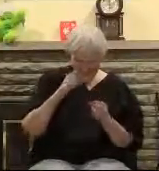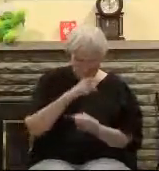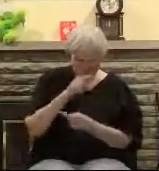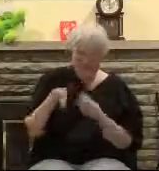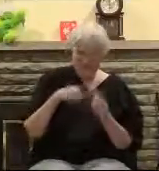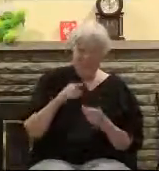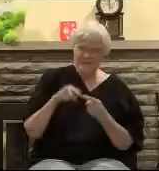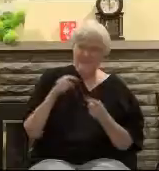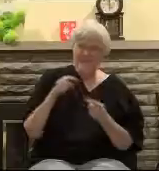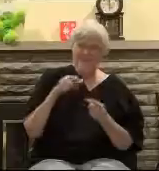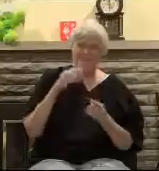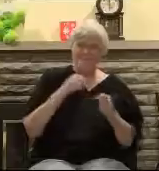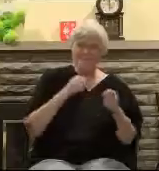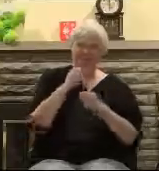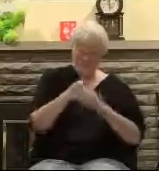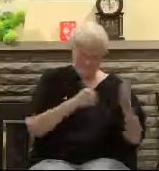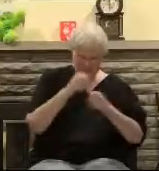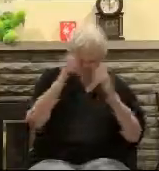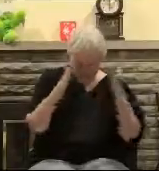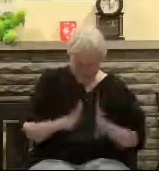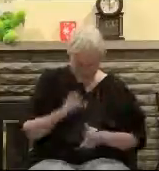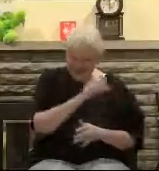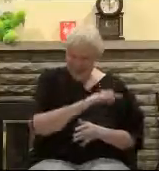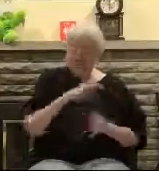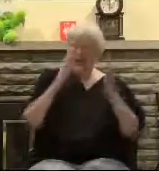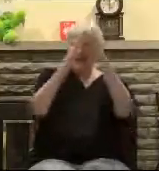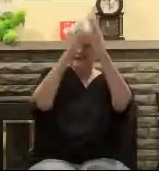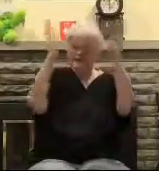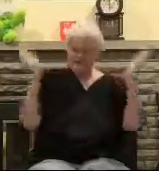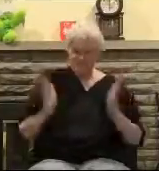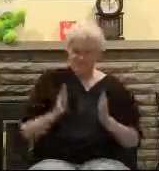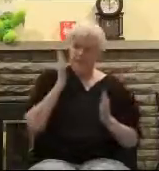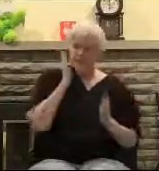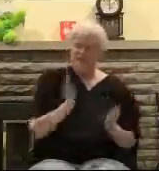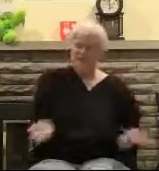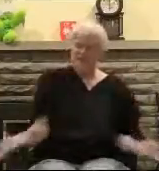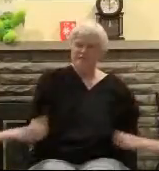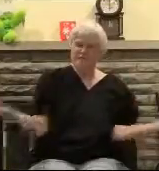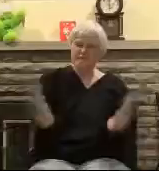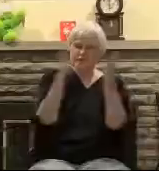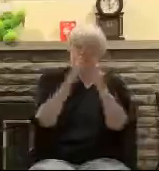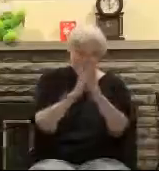napkin and got up from the table maybe go to the restroom or whatever the servant knew he was coming back.